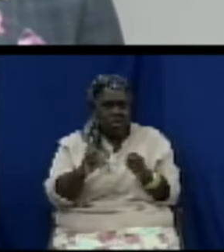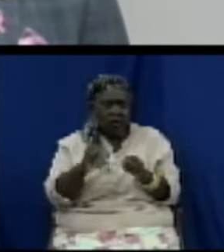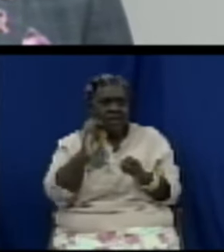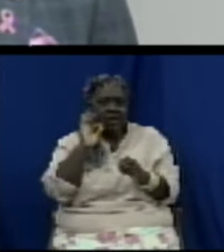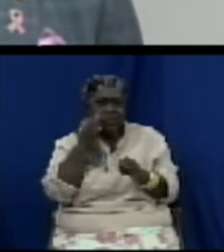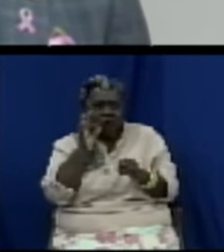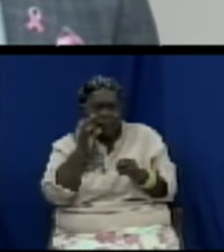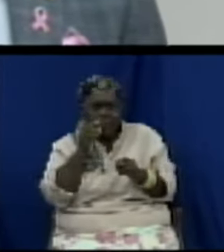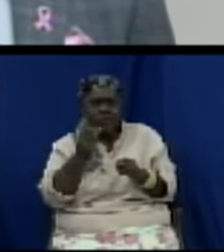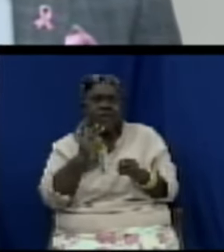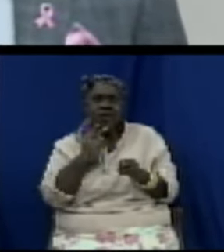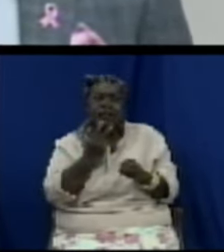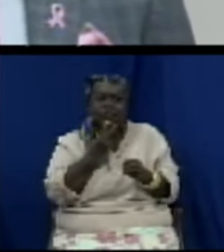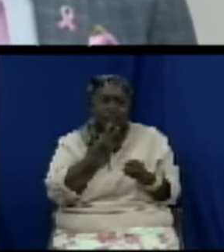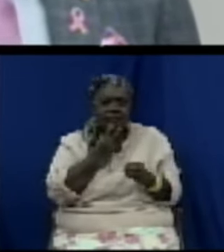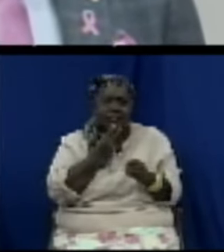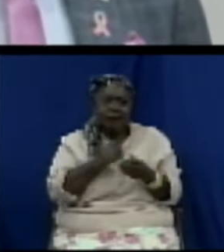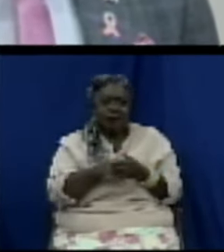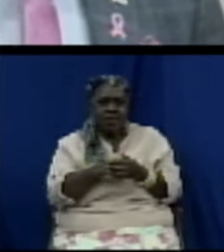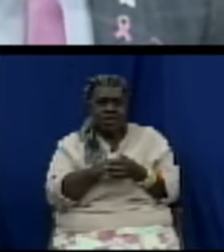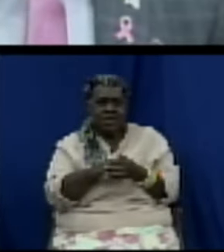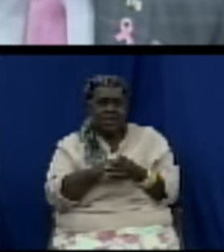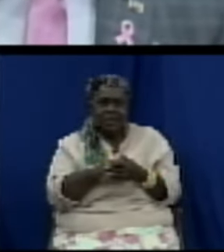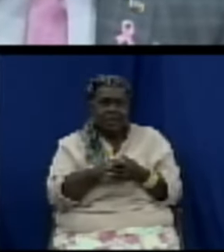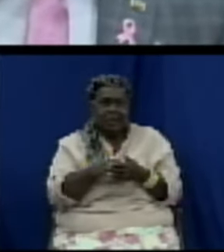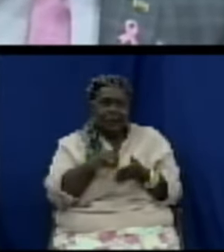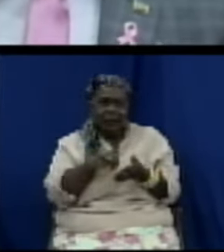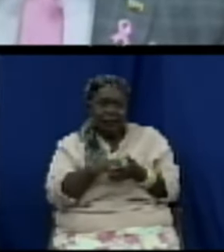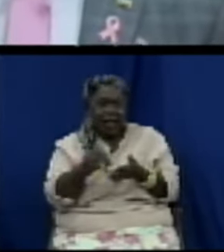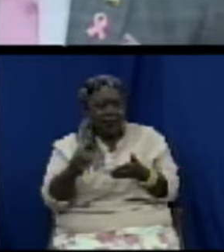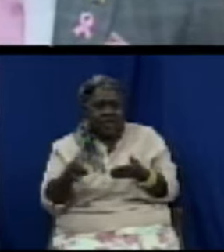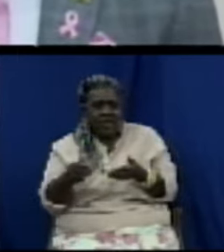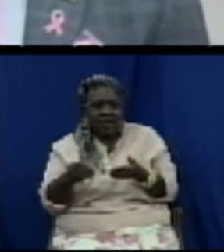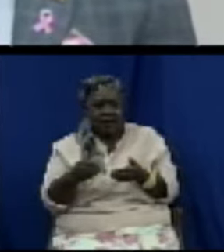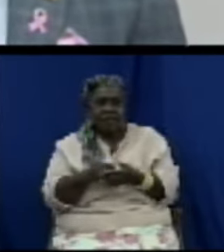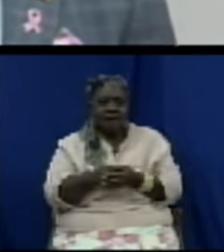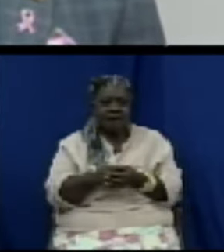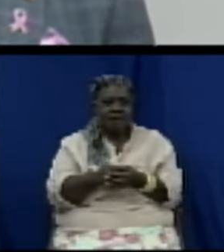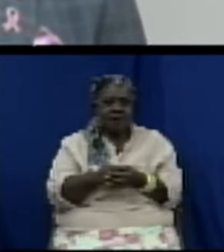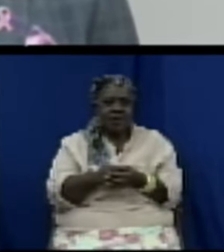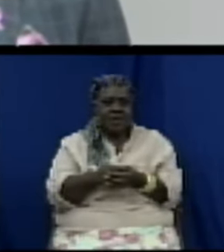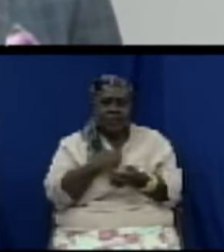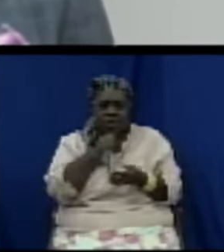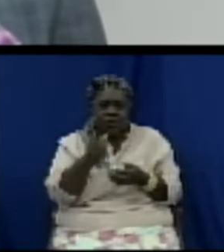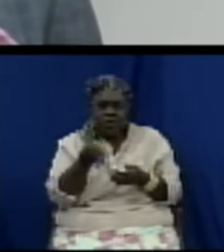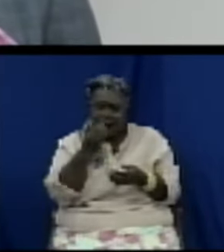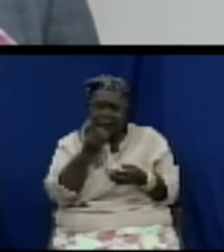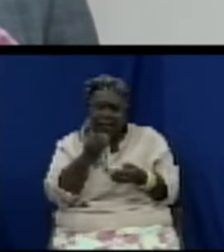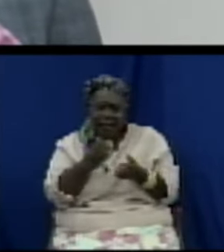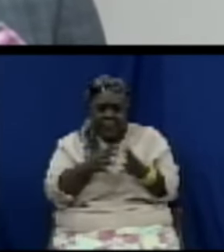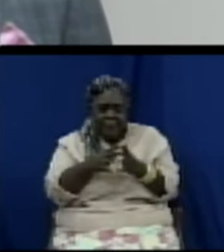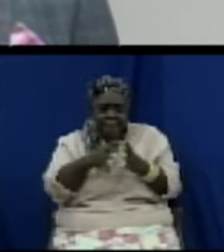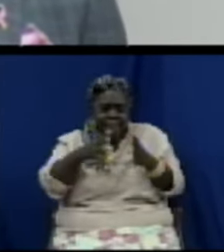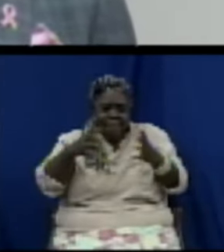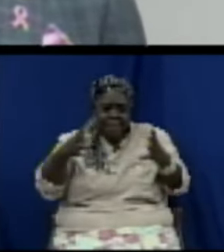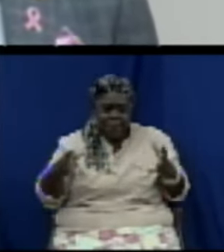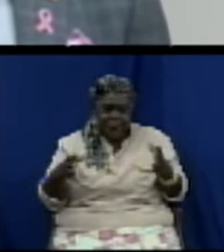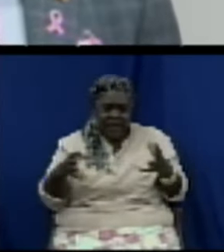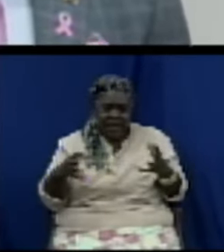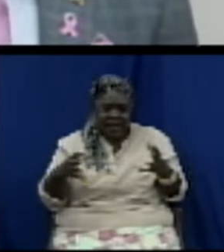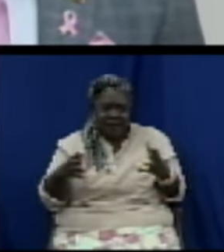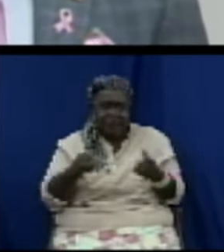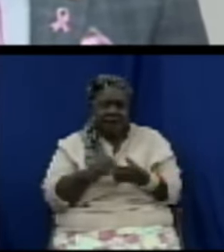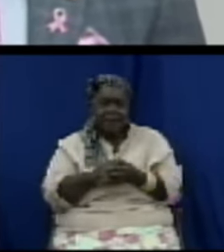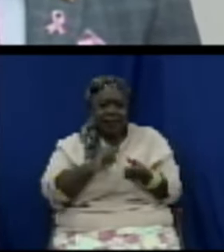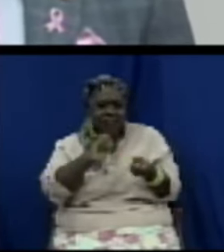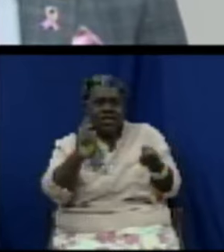better, Madam Speaker. Instead of two spoonfuls of rice, eat one. So you have another spoonful for the next day. Instead of having fried chicken,